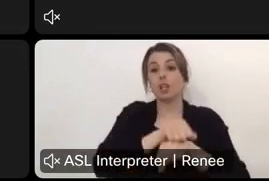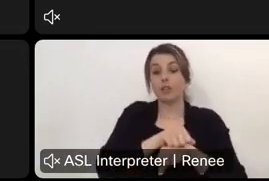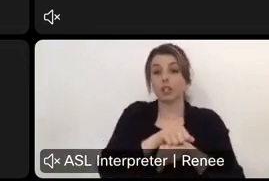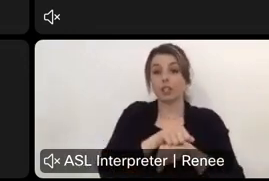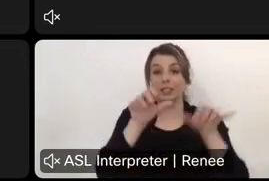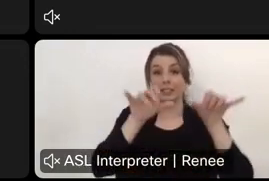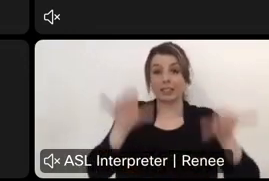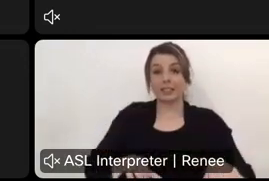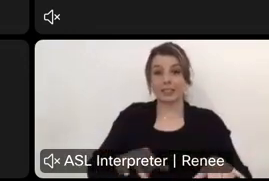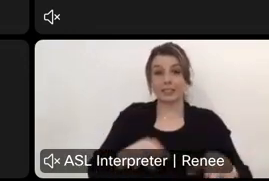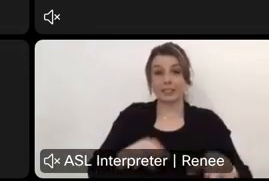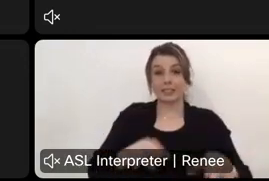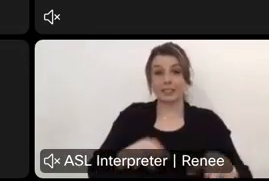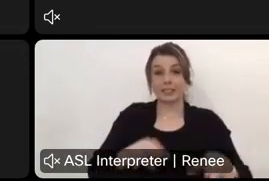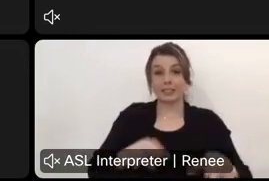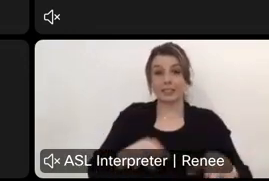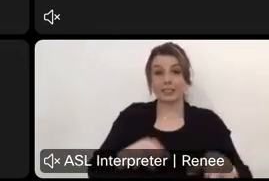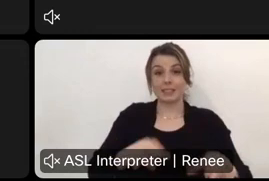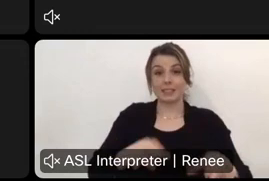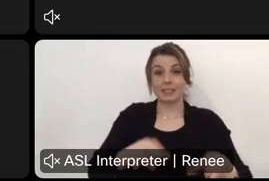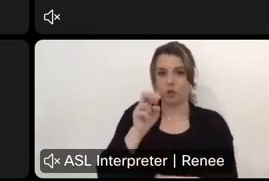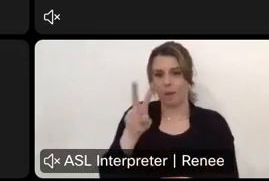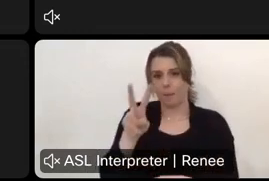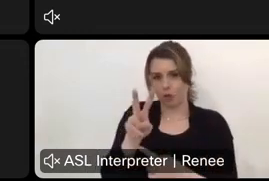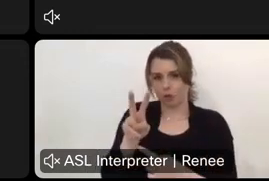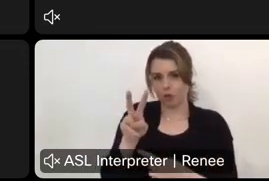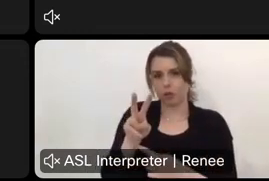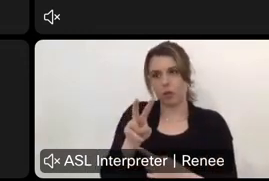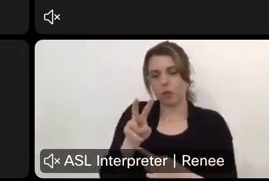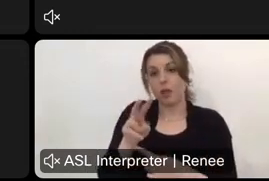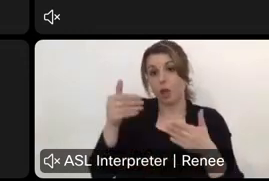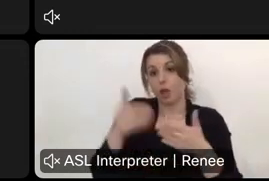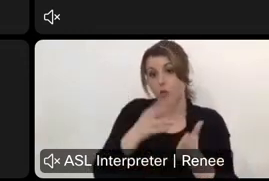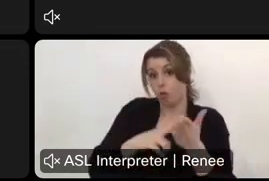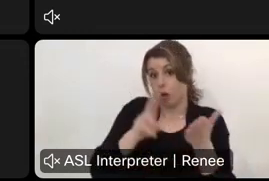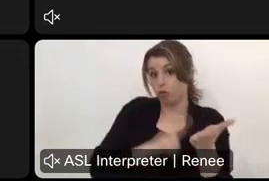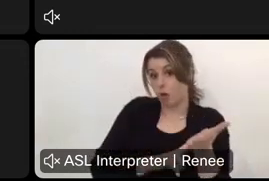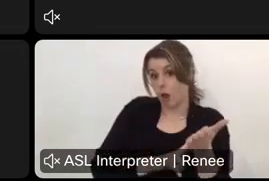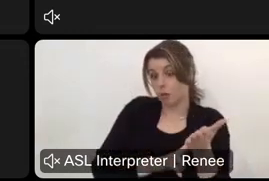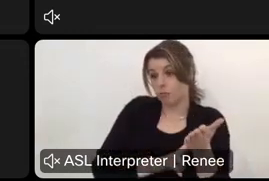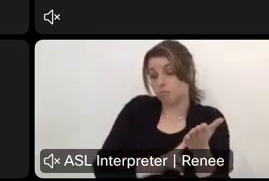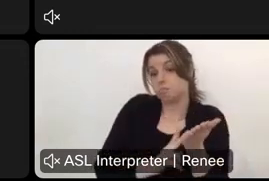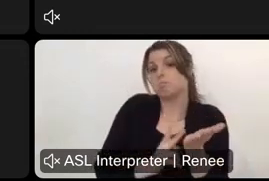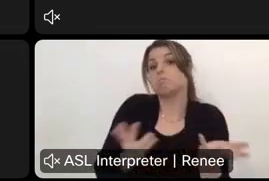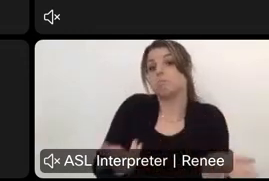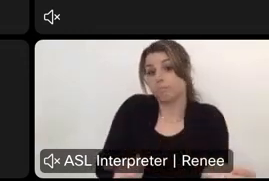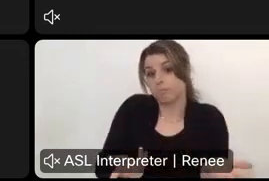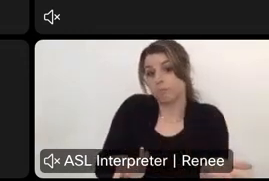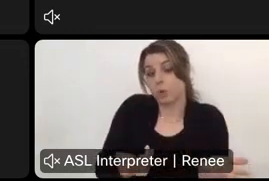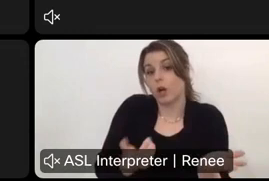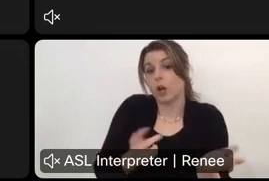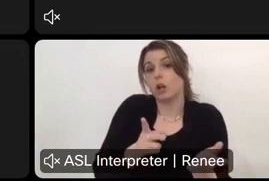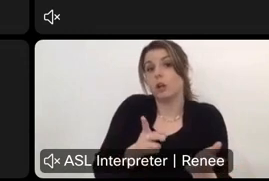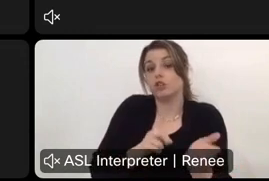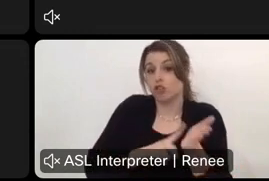through that request for proposals. Um, through that new contract, we're making sure that, uh, kiosks